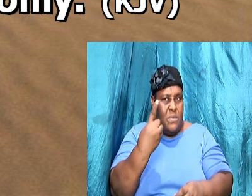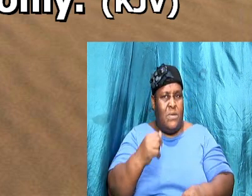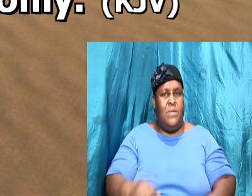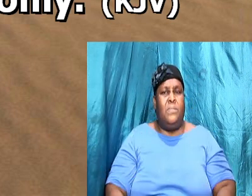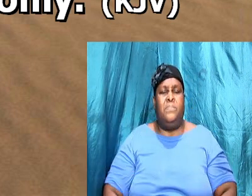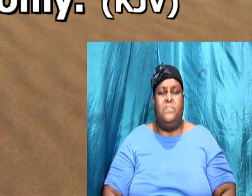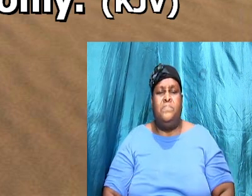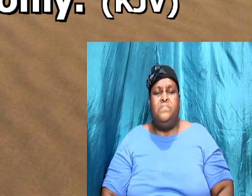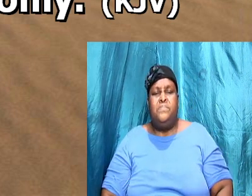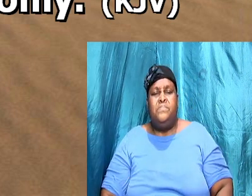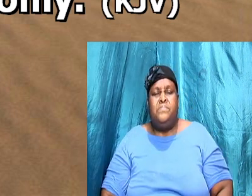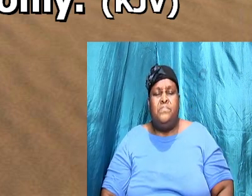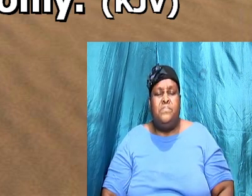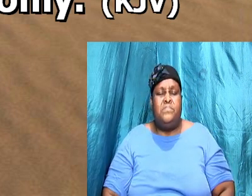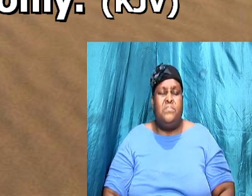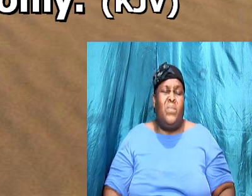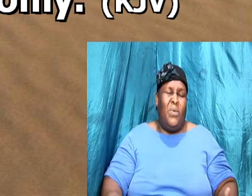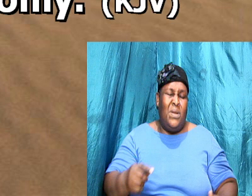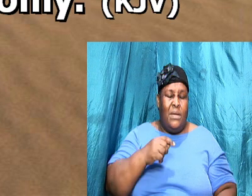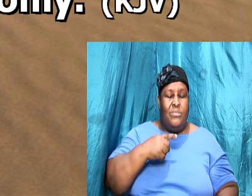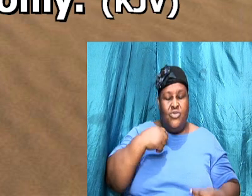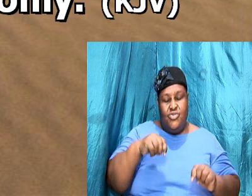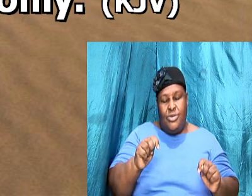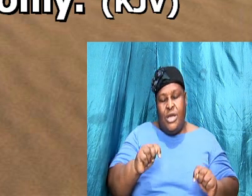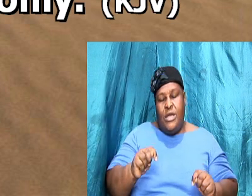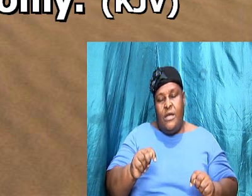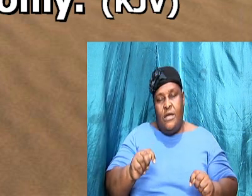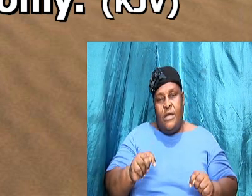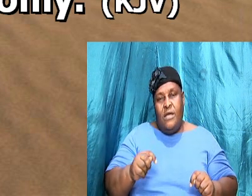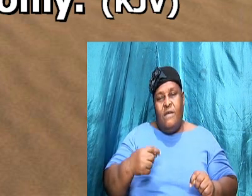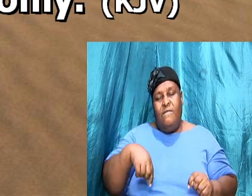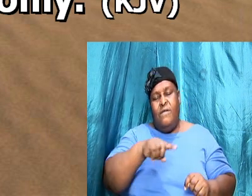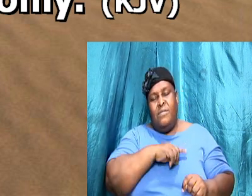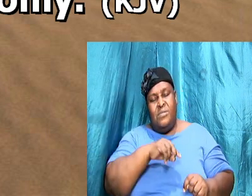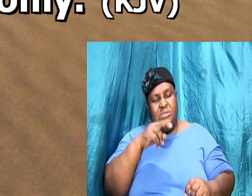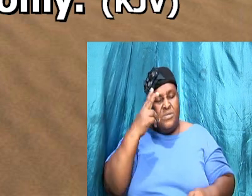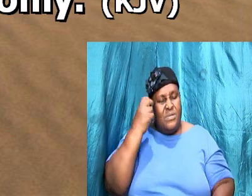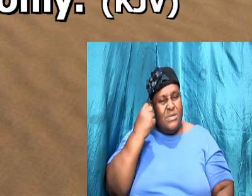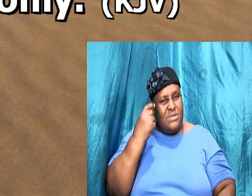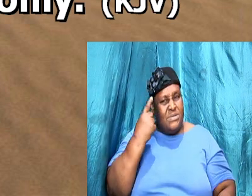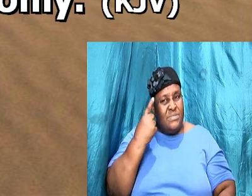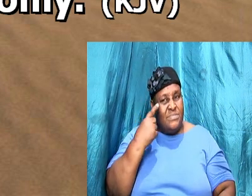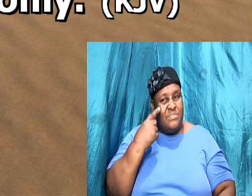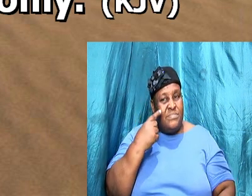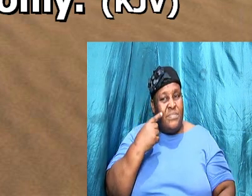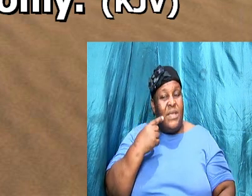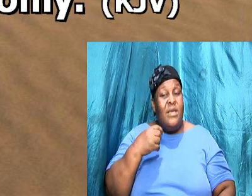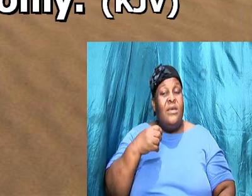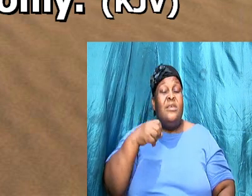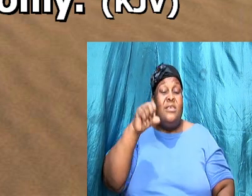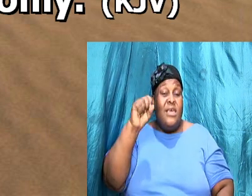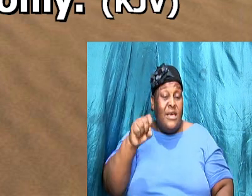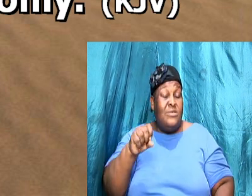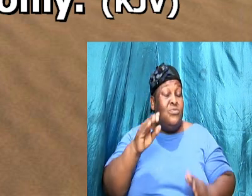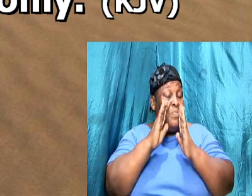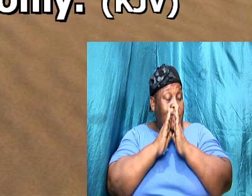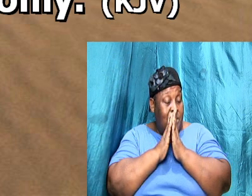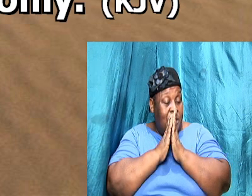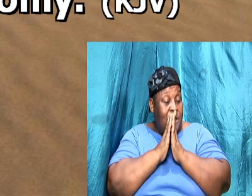so what I'm trying for us to understand from this passage what James is saying to us is that yes we pray